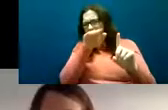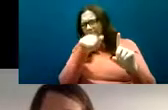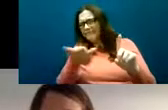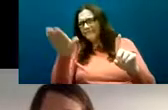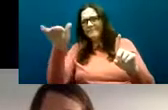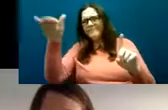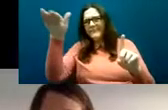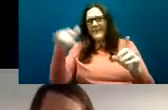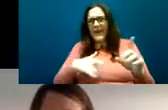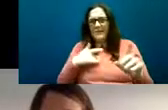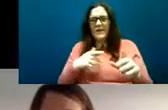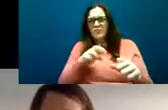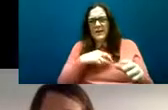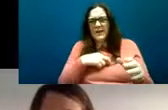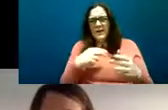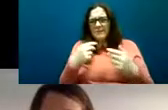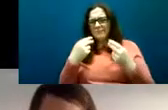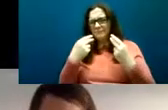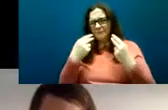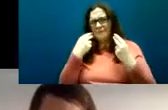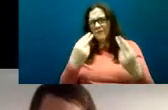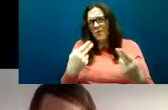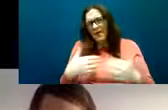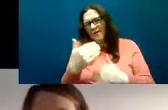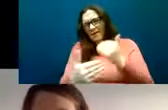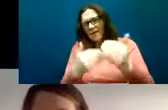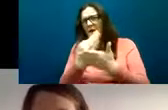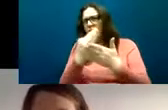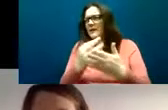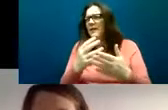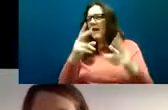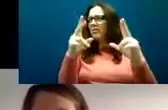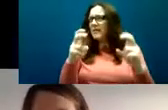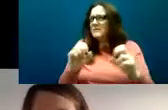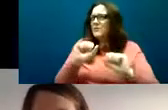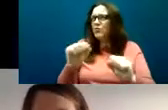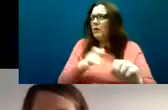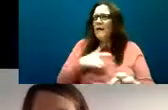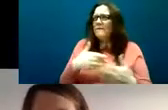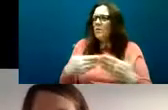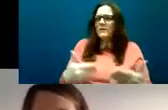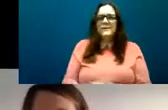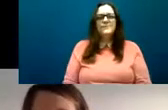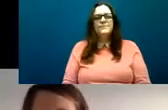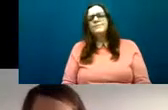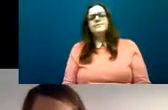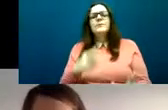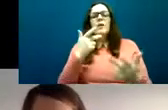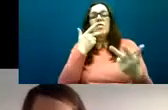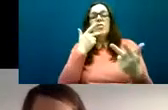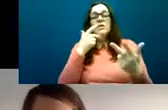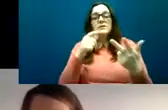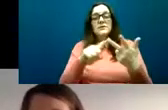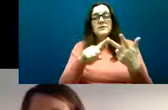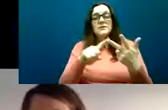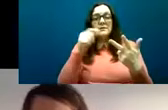and the third study then was a practitioner knowledge and skills so it was an online anonymous survey which was